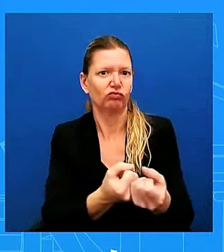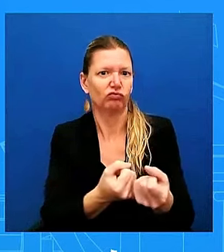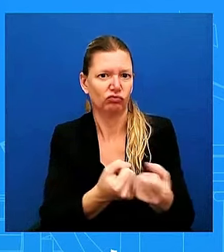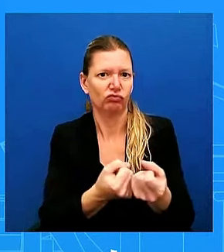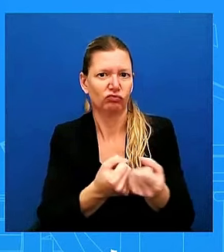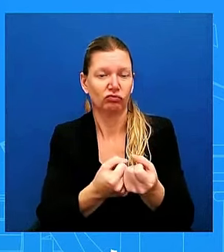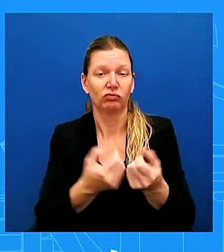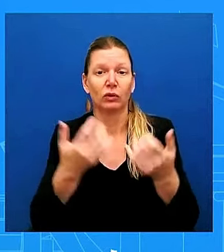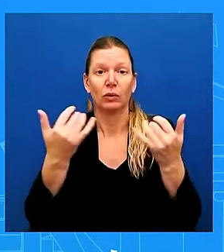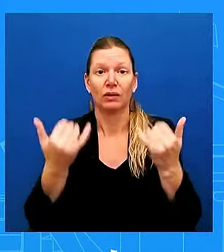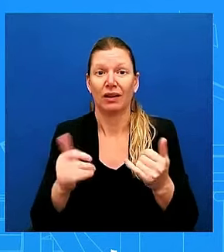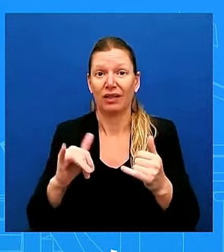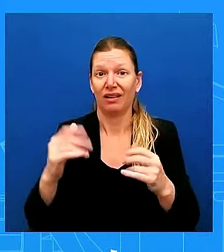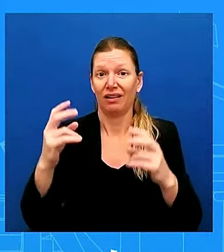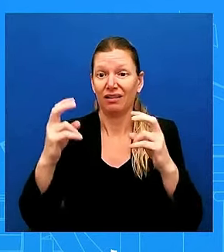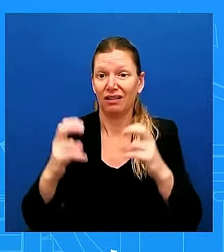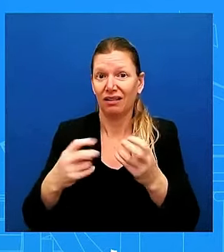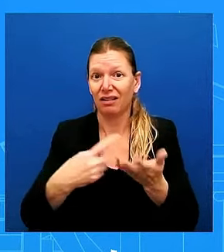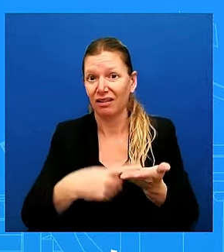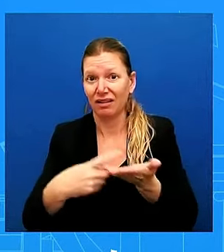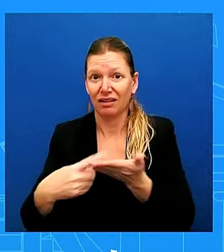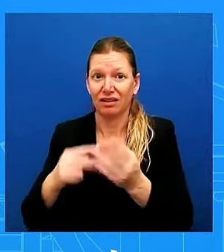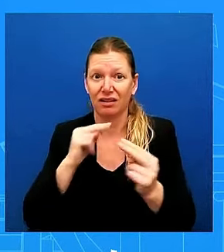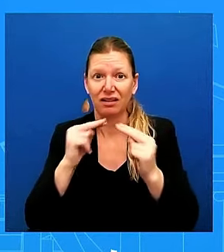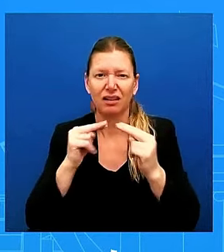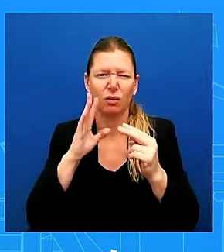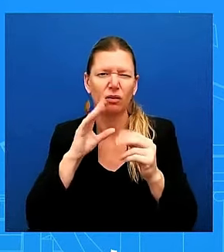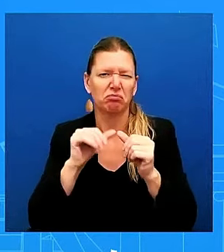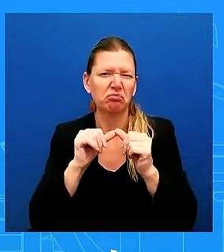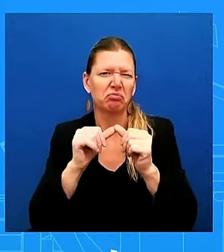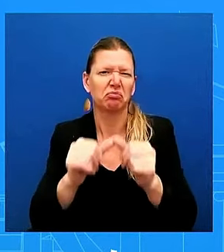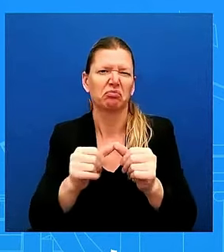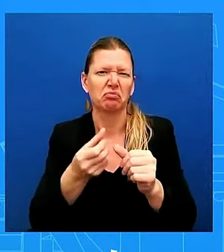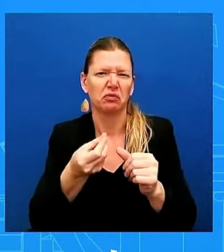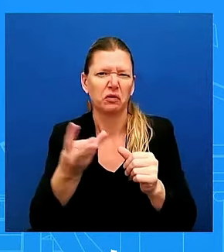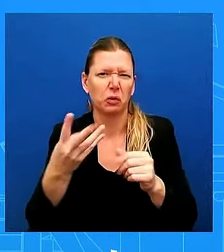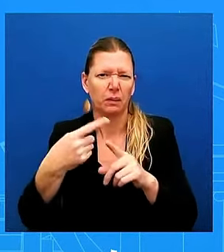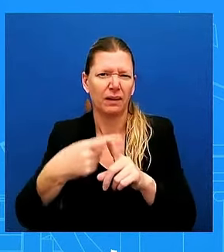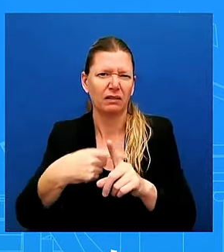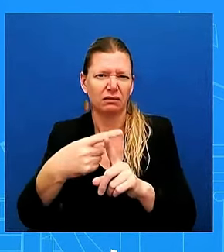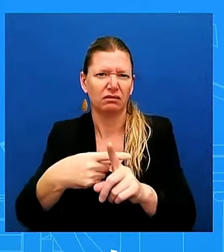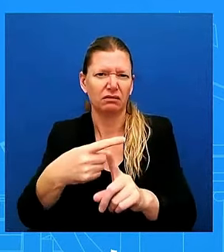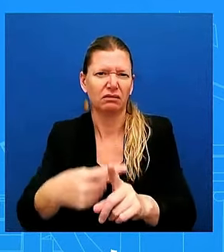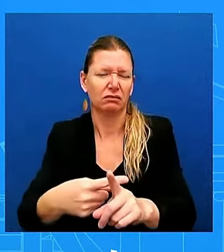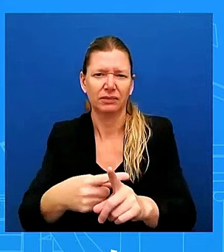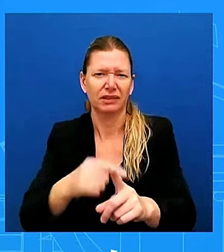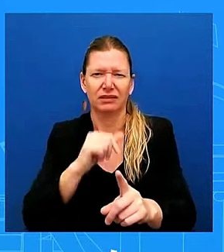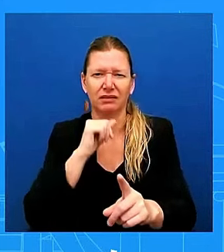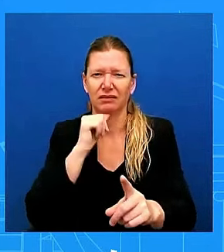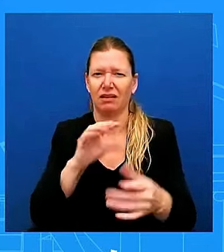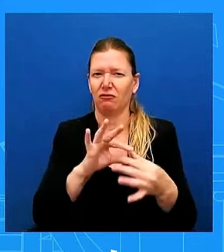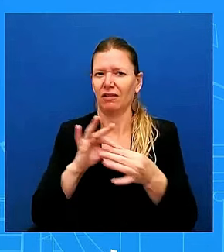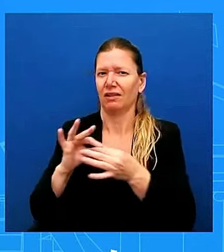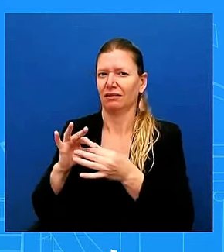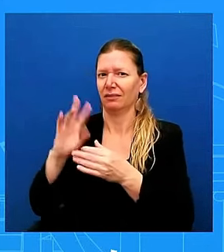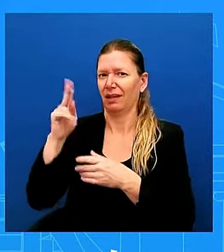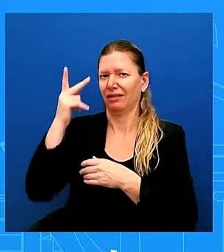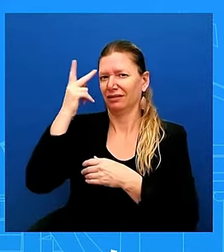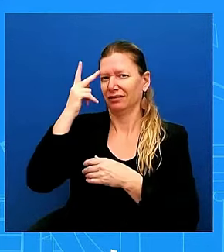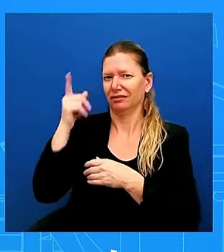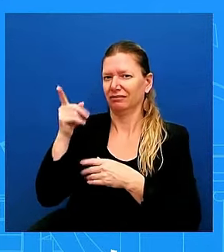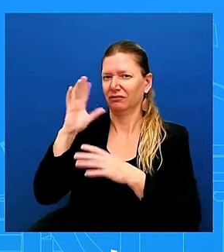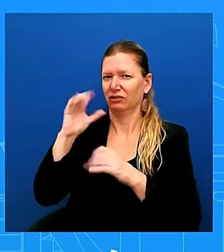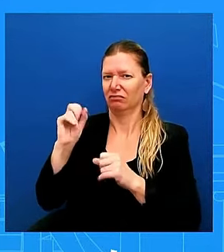But this is not about politics for this president. And you have seen that, uh, in the last three and a half years when we've been in these types of situation where there was